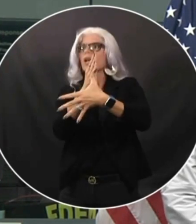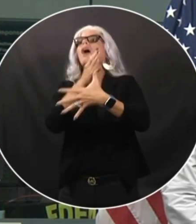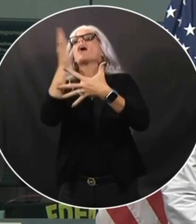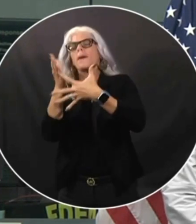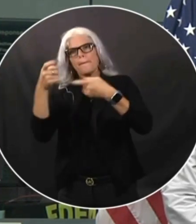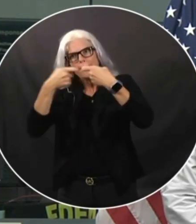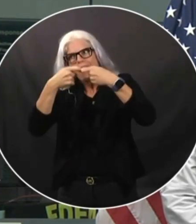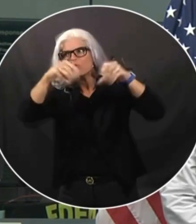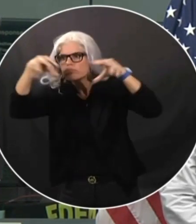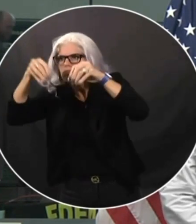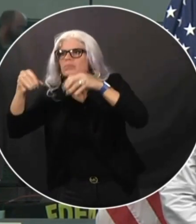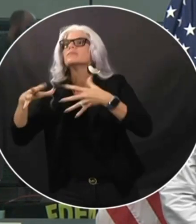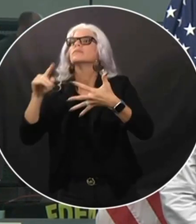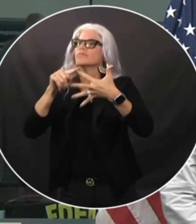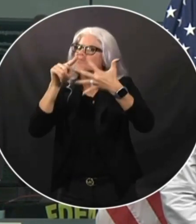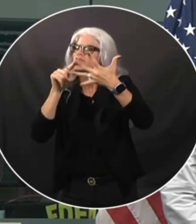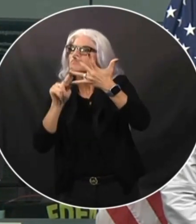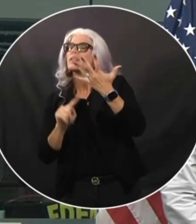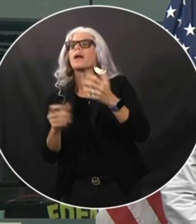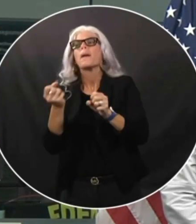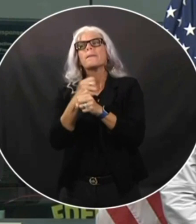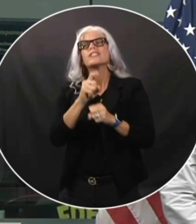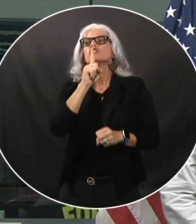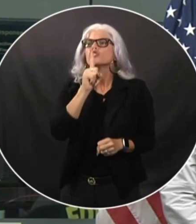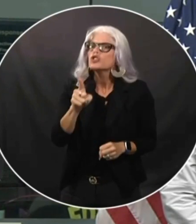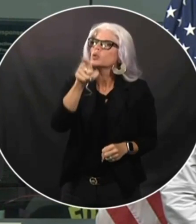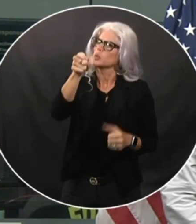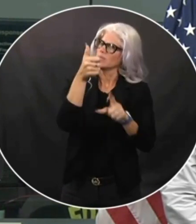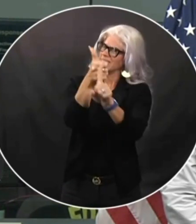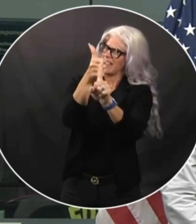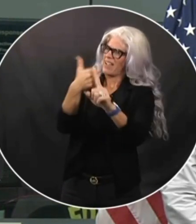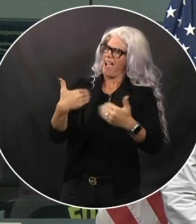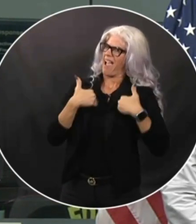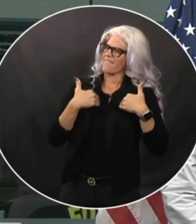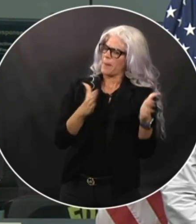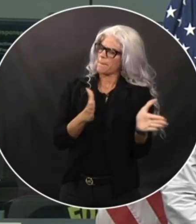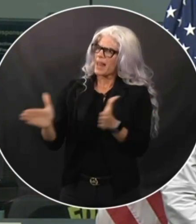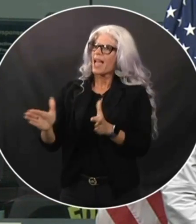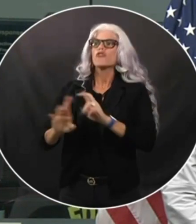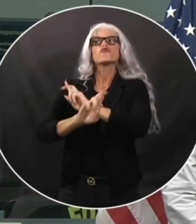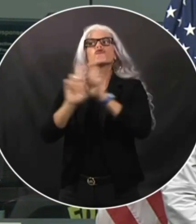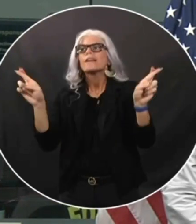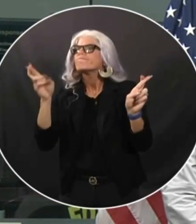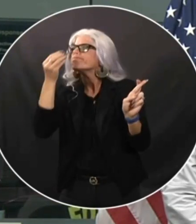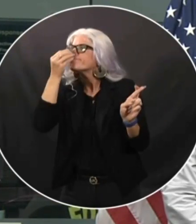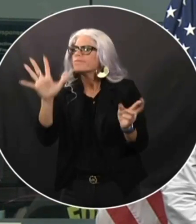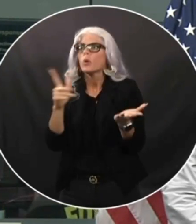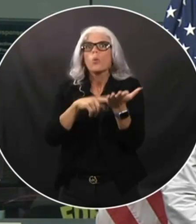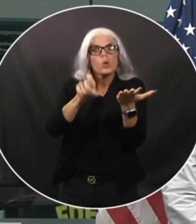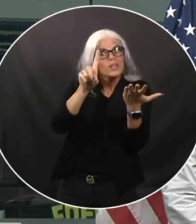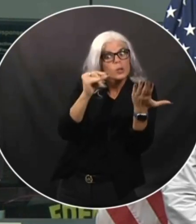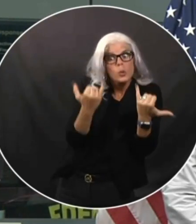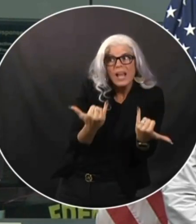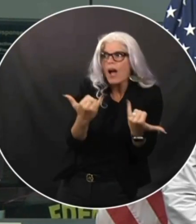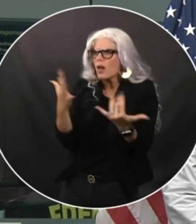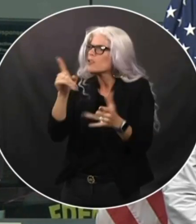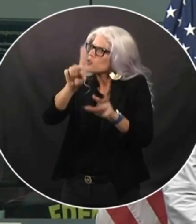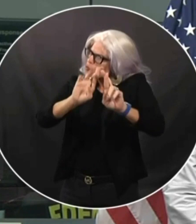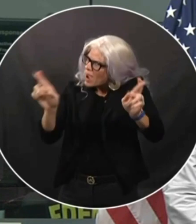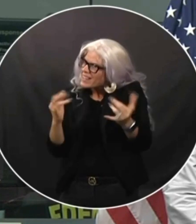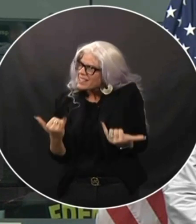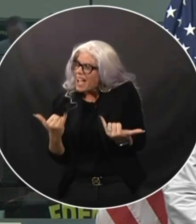Make sure that you have your plan in place. Finish whatever preparations you have. I mean, this thing is coming